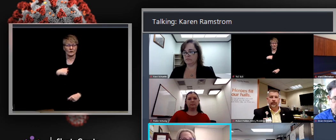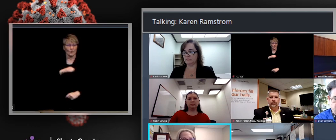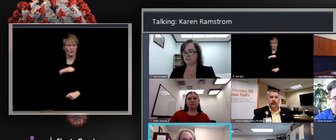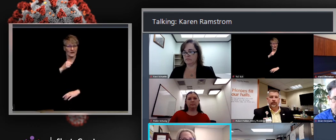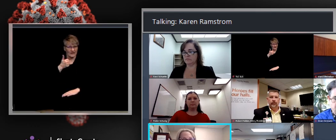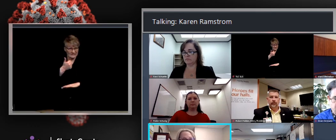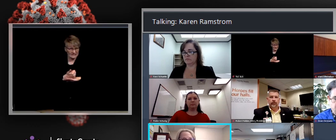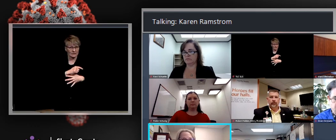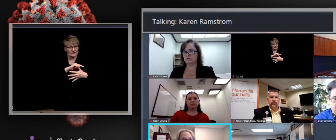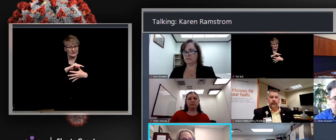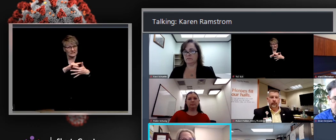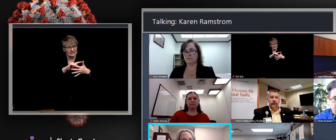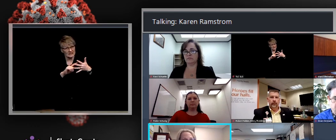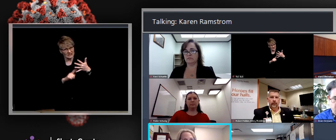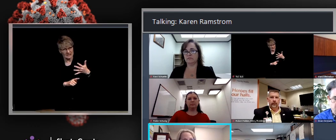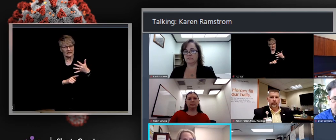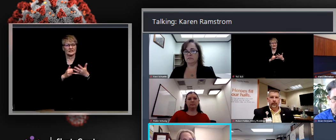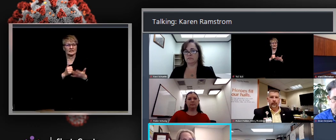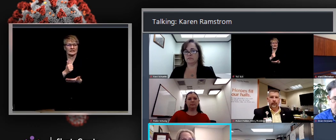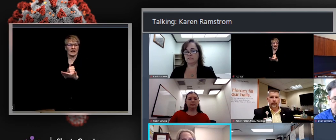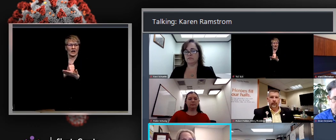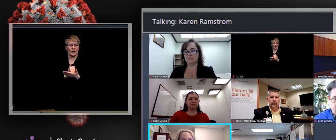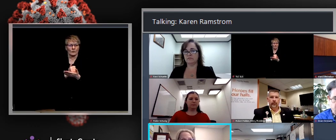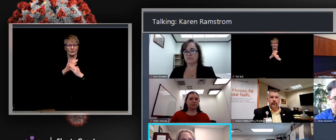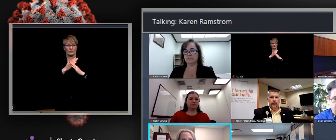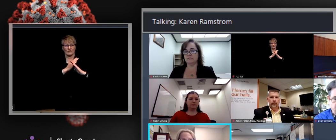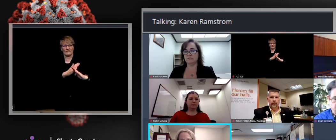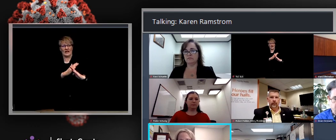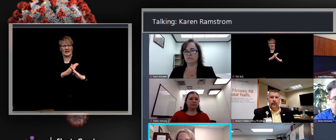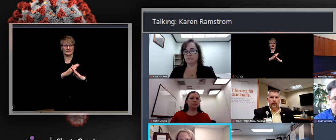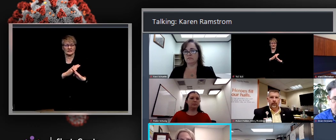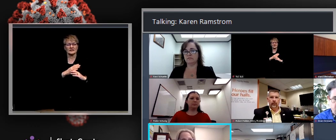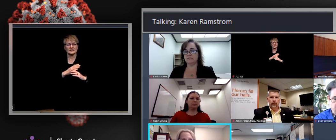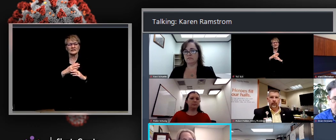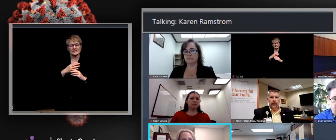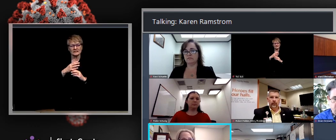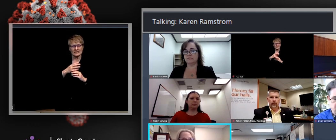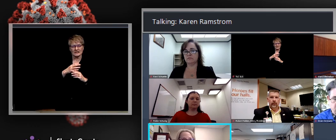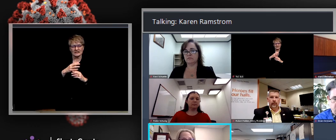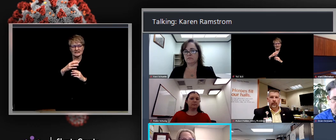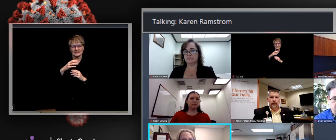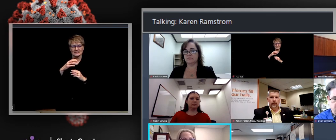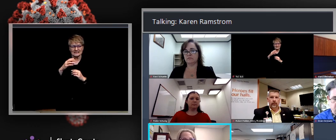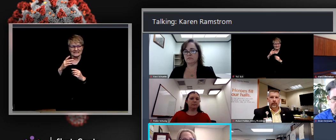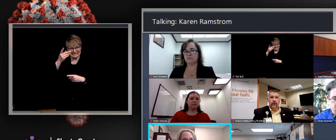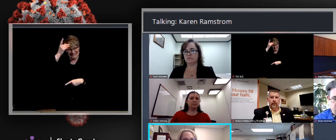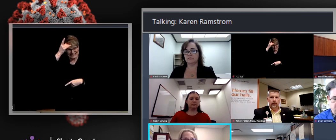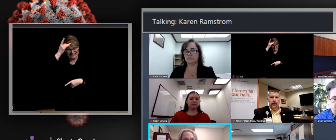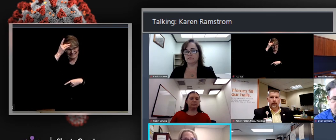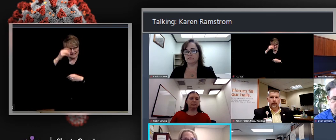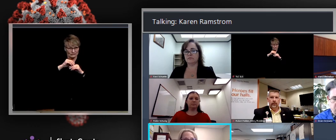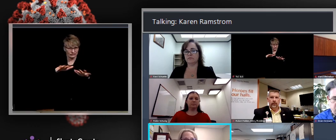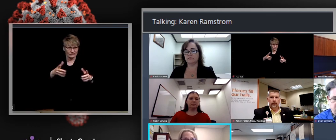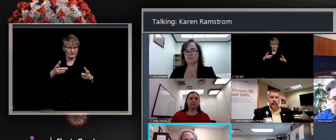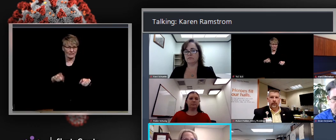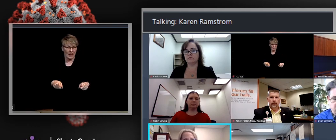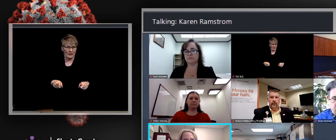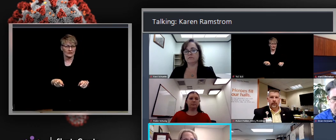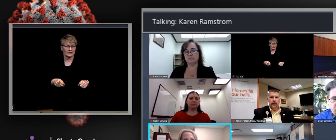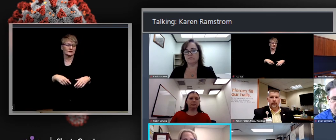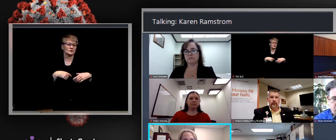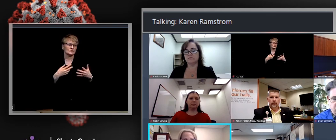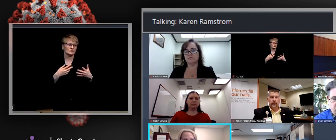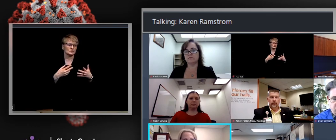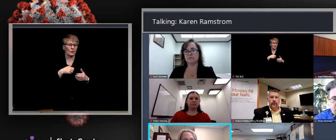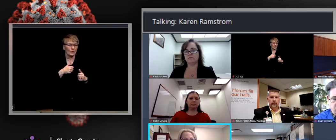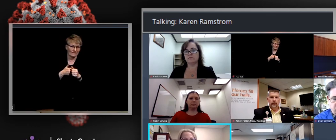including isolation and quarantine. We can provide those specific codes in writing, um, if that would be helpful. Um, I didn't note them down today, but, um,